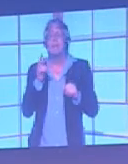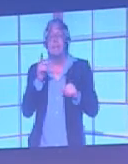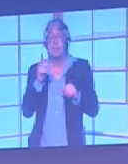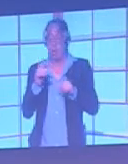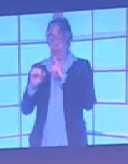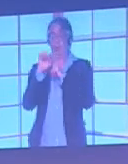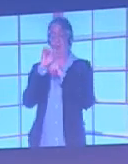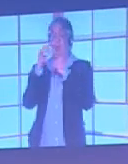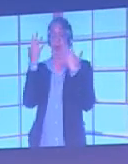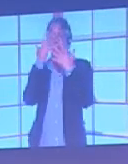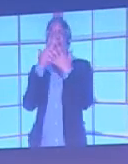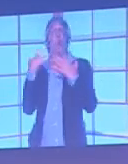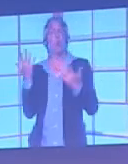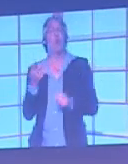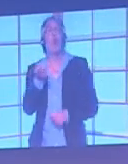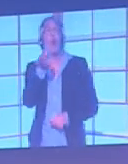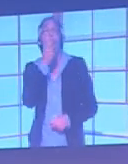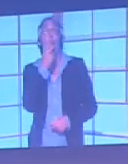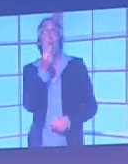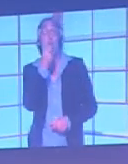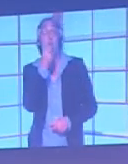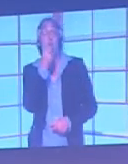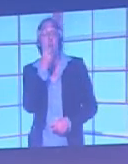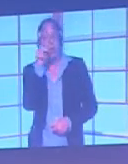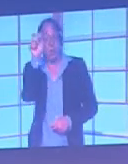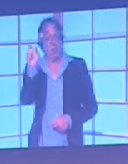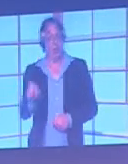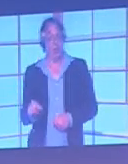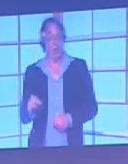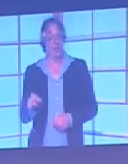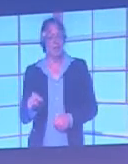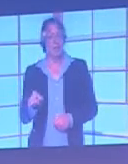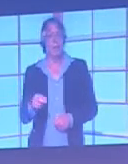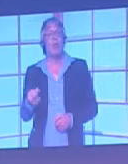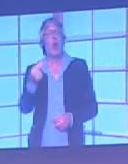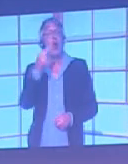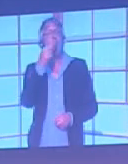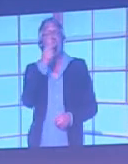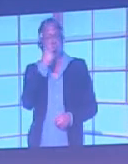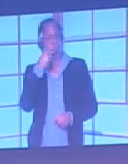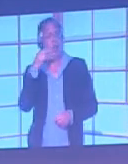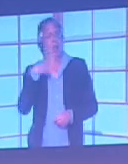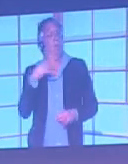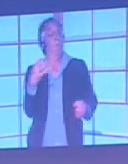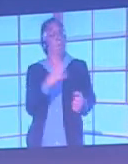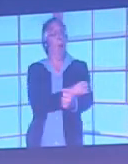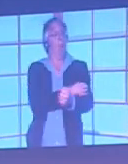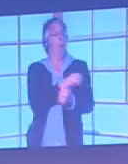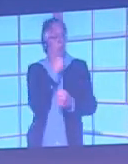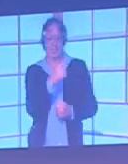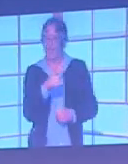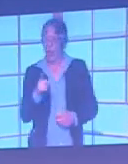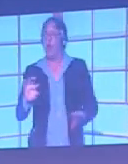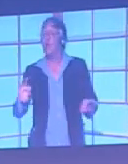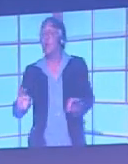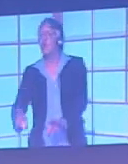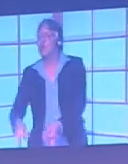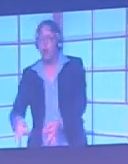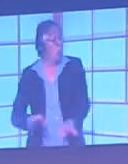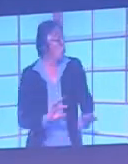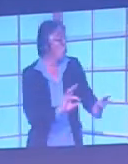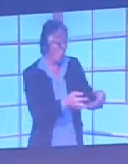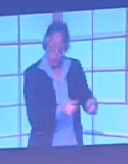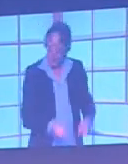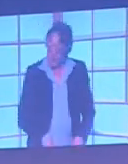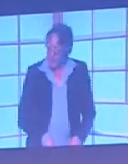referees can have final say on the kick colours because they need to be able to distinguish between sock colours, which is fair enough.